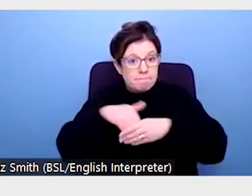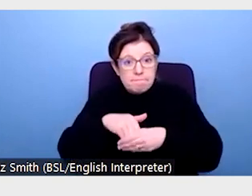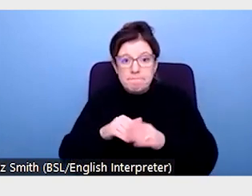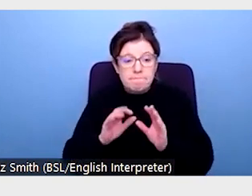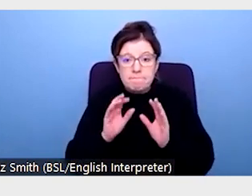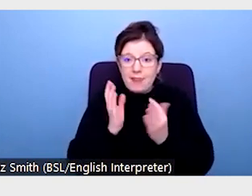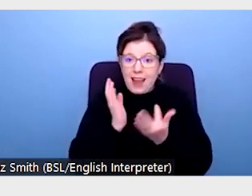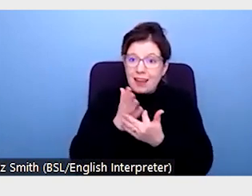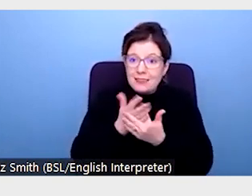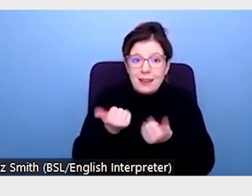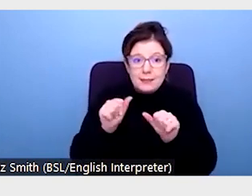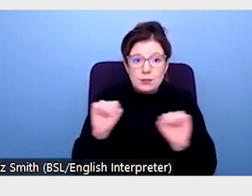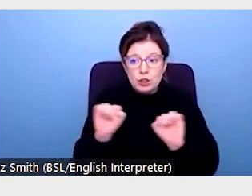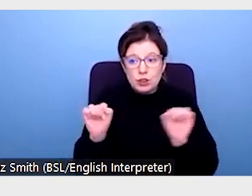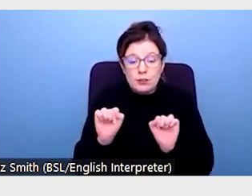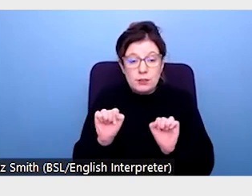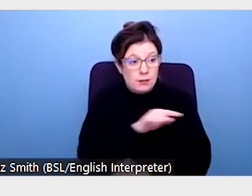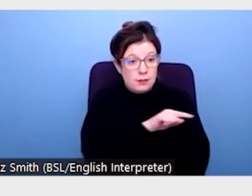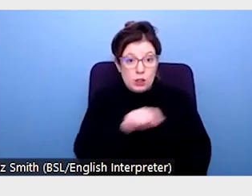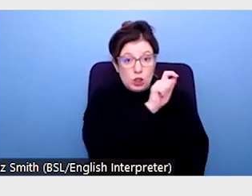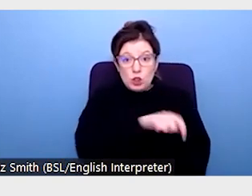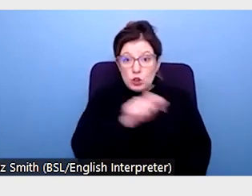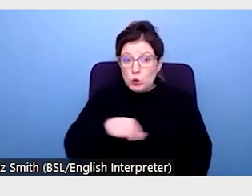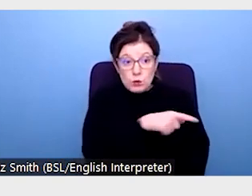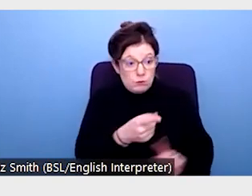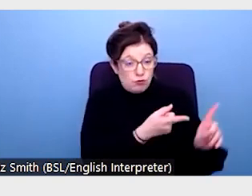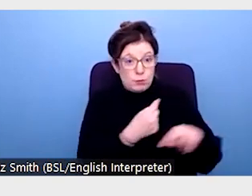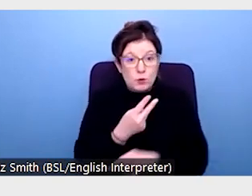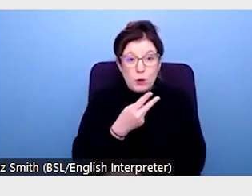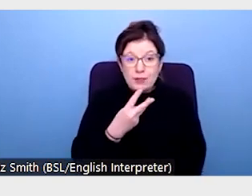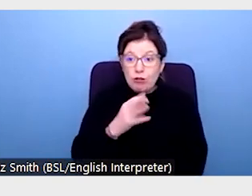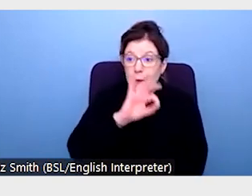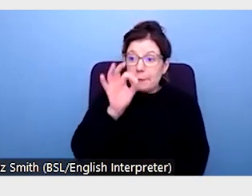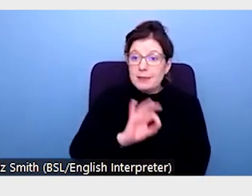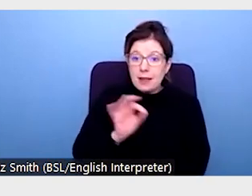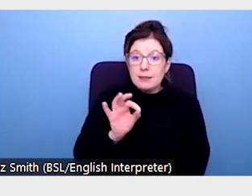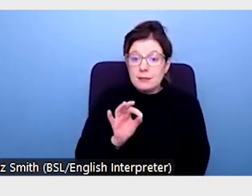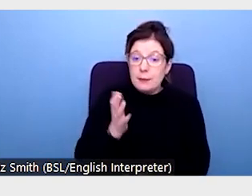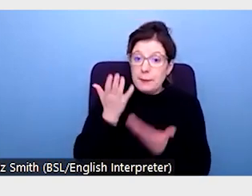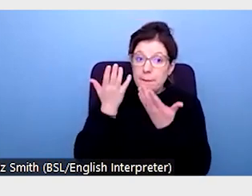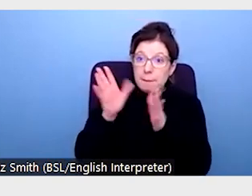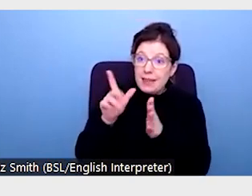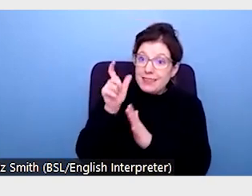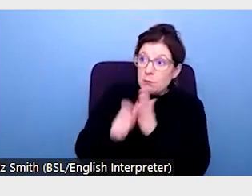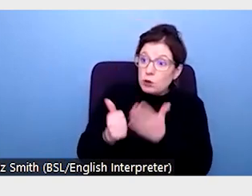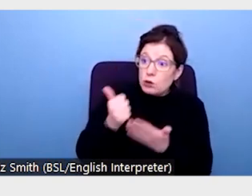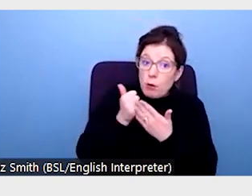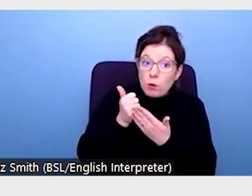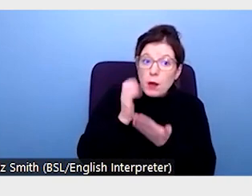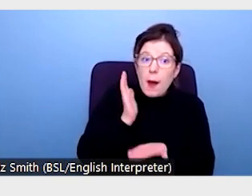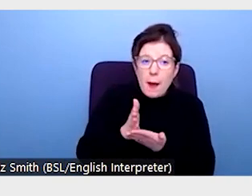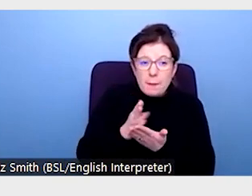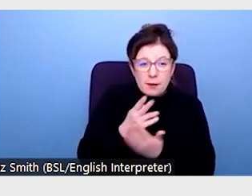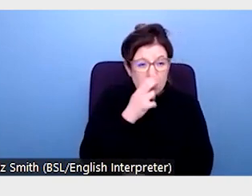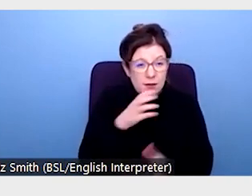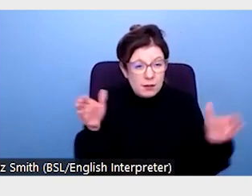Only 23% of disabled students surveyed agreed that they had received the disability support that they had had required